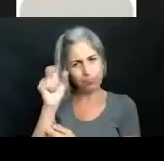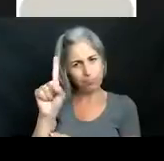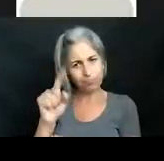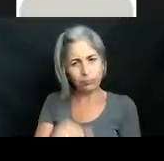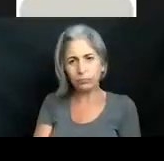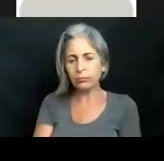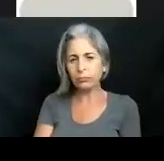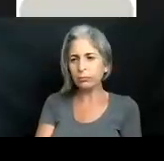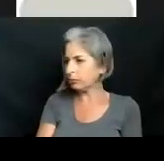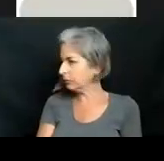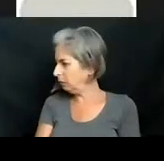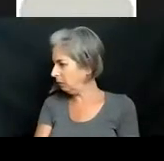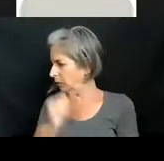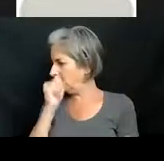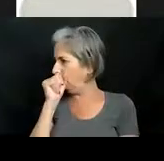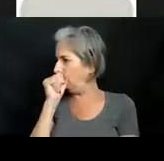Sure.